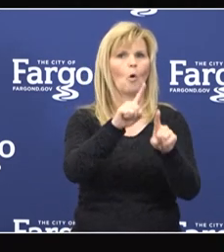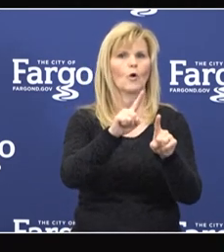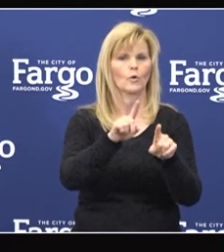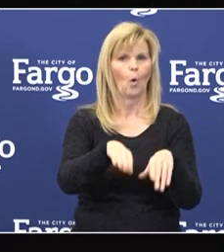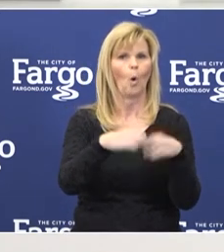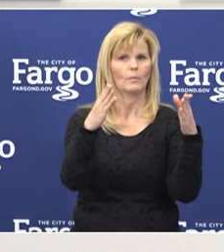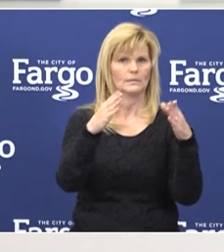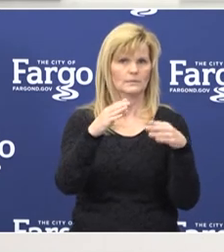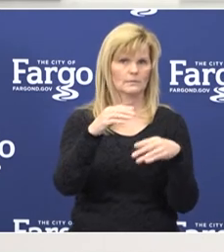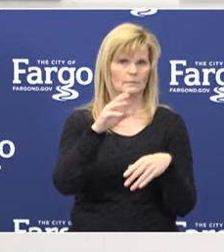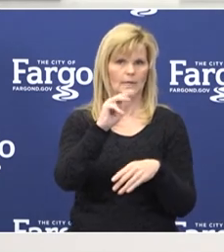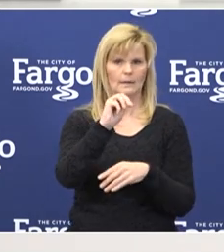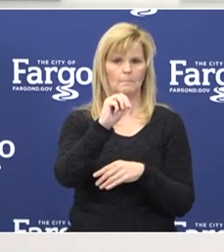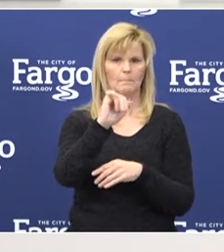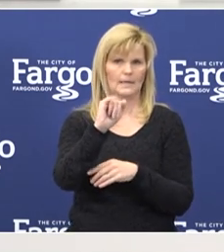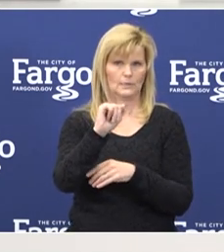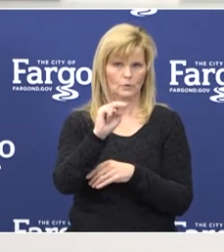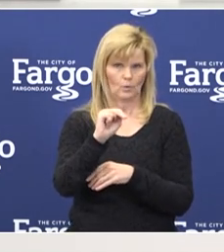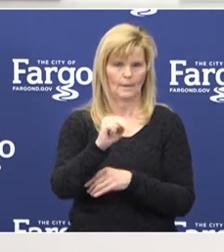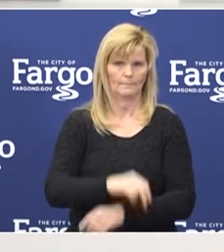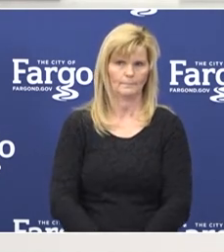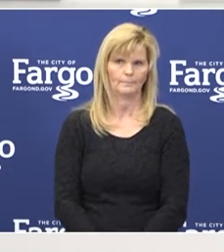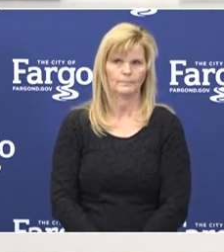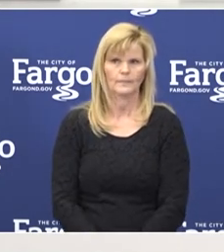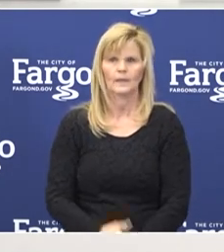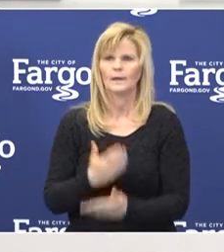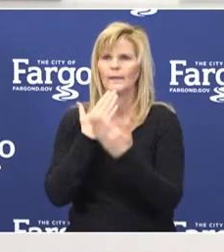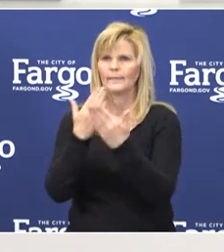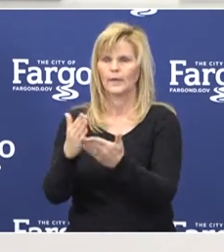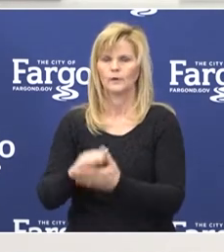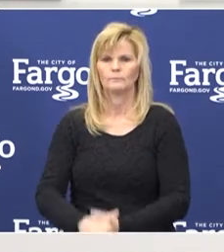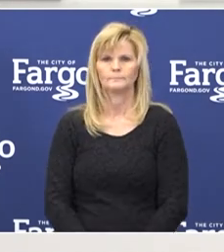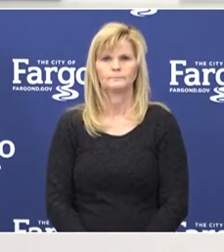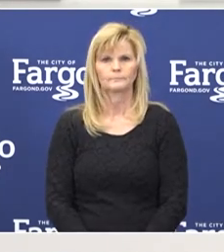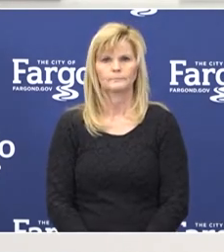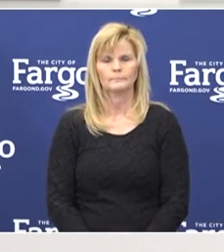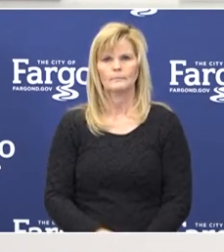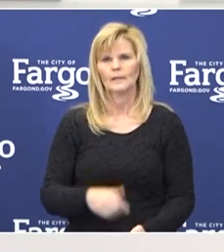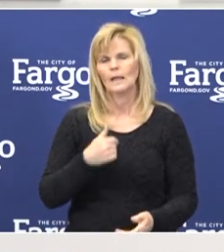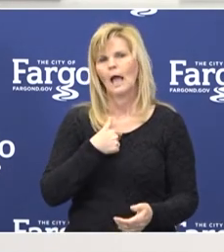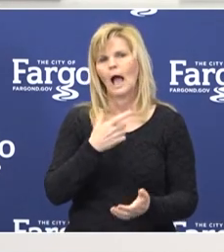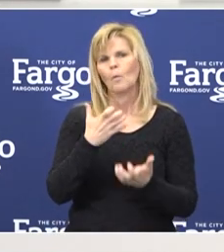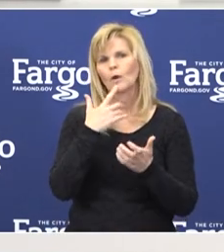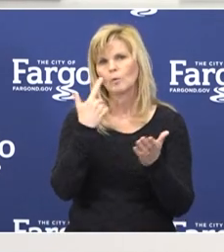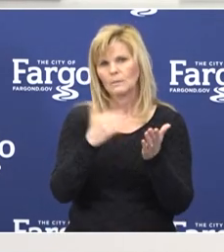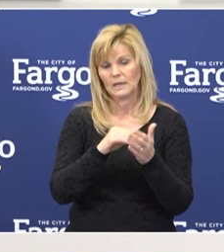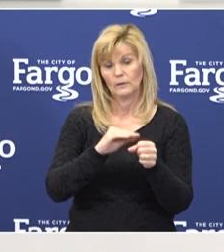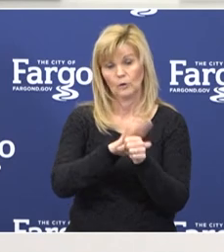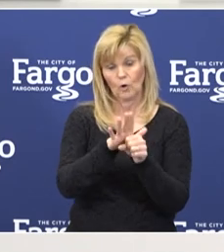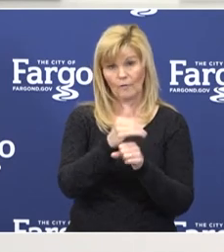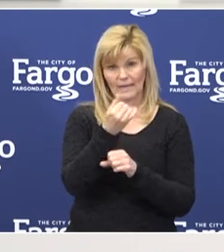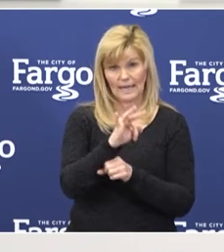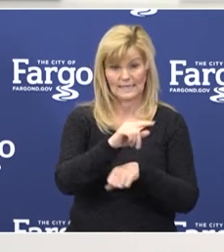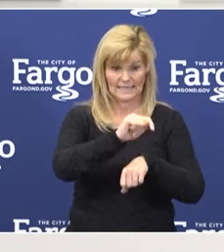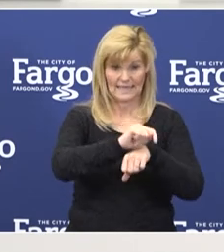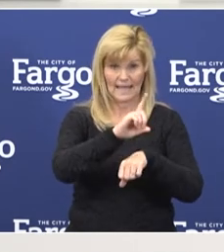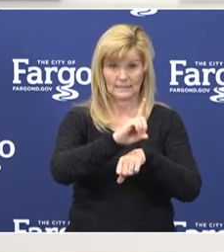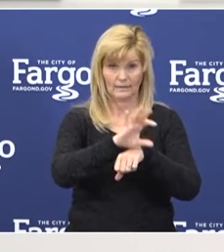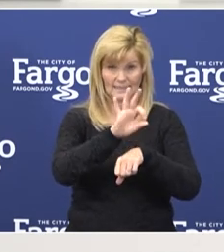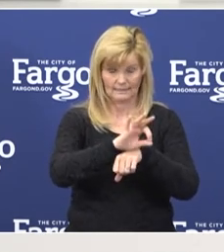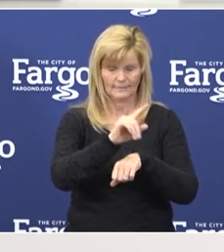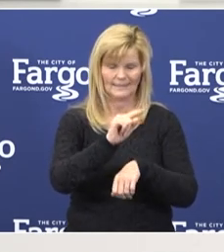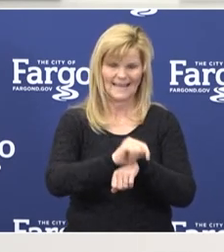you very much, Jim. I appreciate that. I just want to reiterate on the COVID-19 task force,